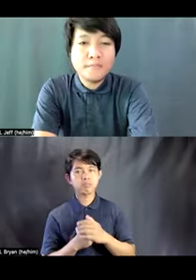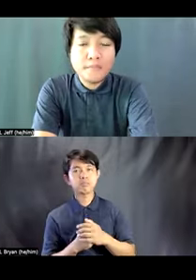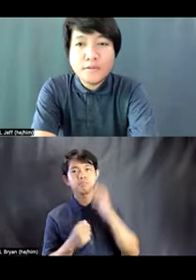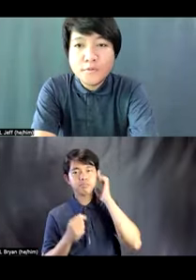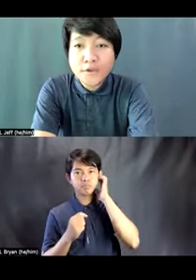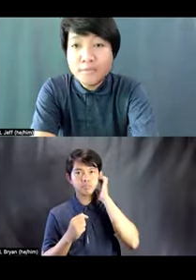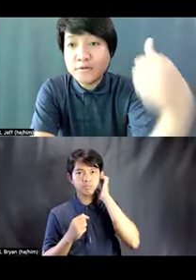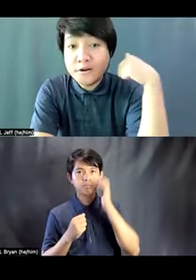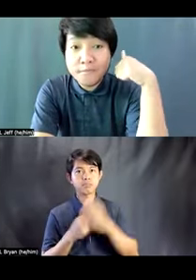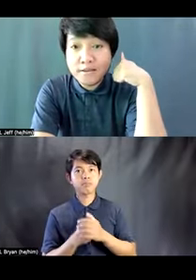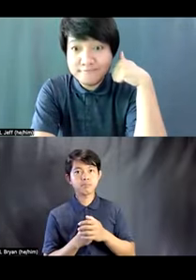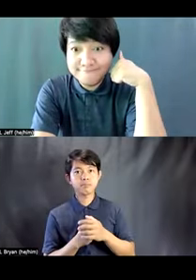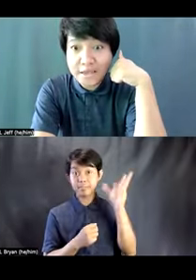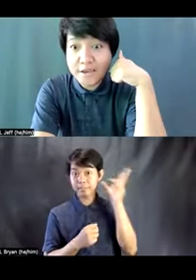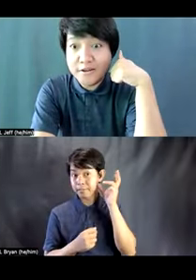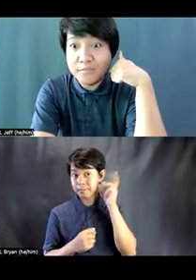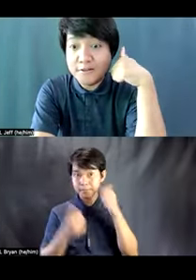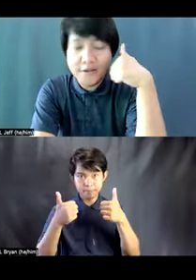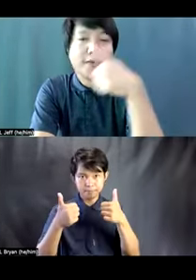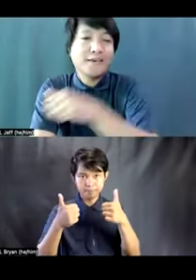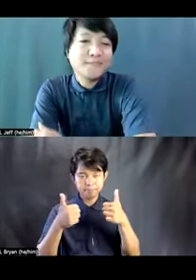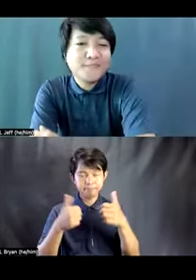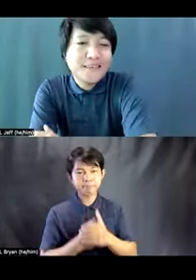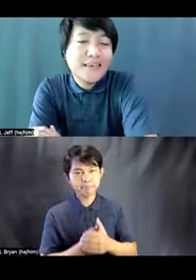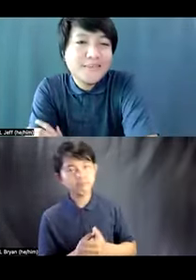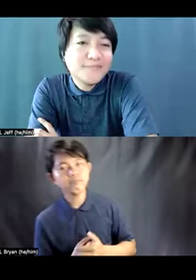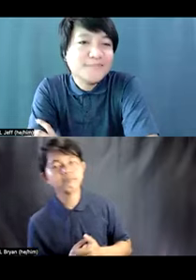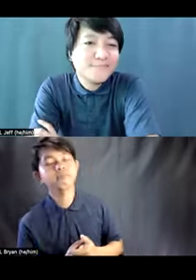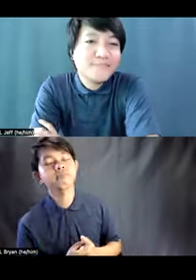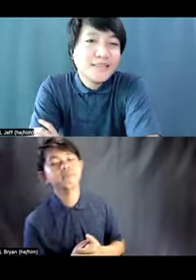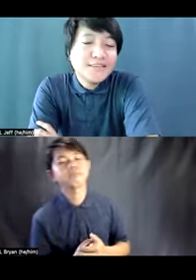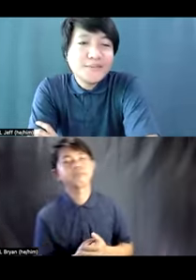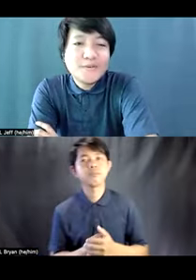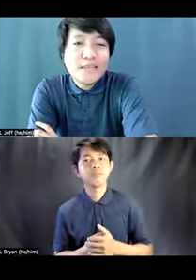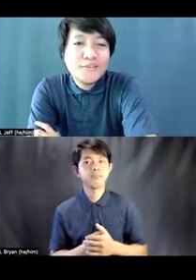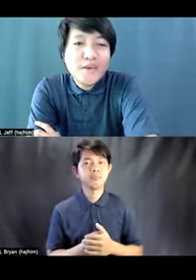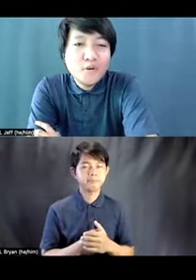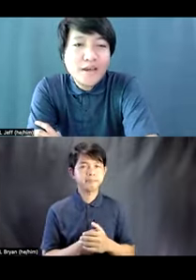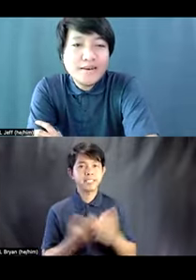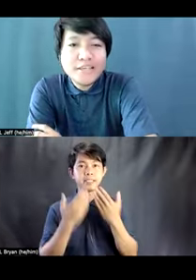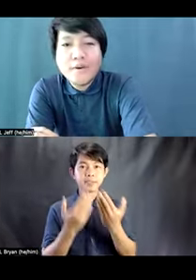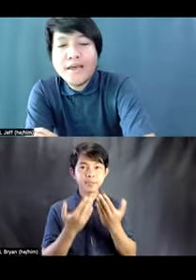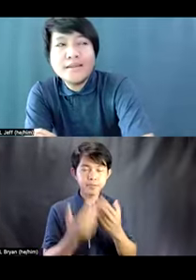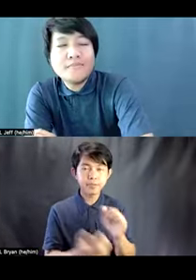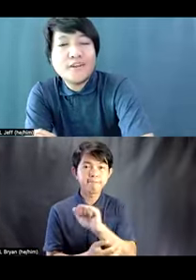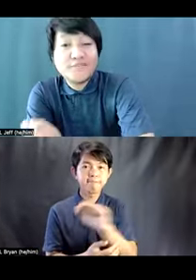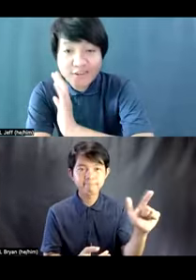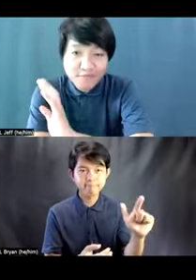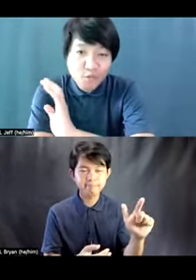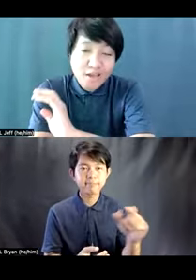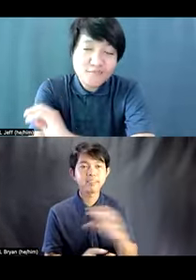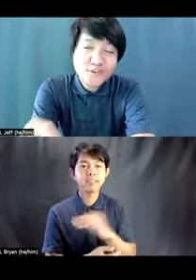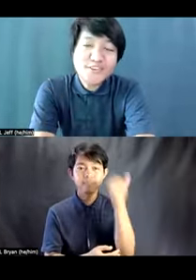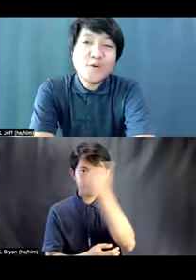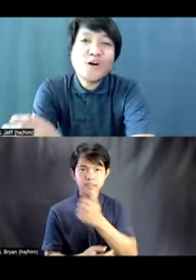yeah, were you able to hear me? I audible? Okay. Yes. So thank you, everyone. Thank you, Ann. Um, good afternoon,